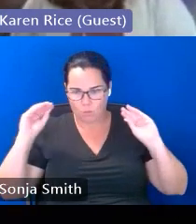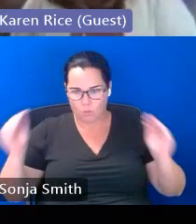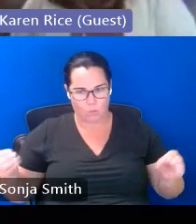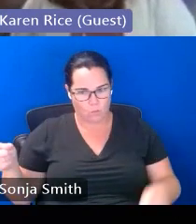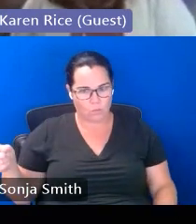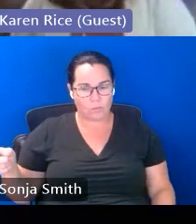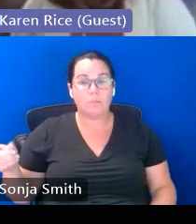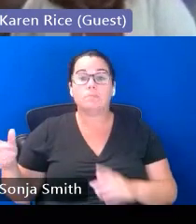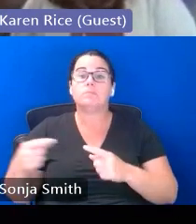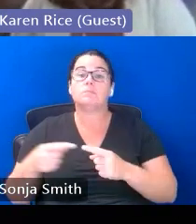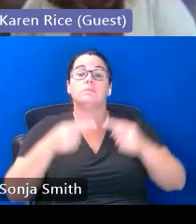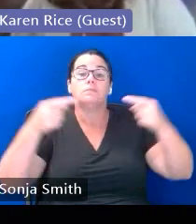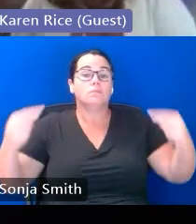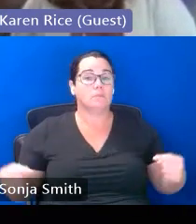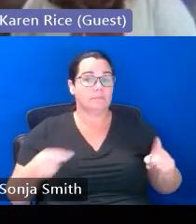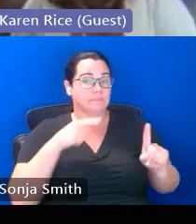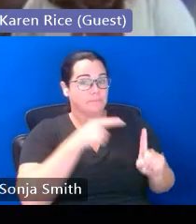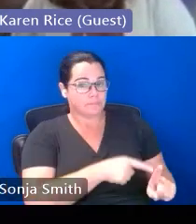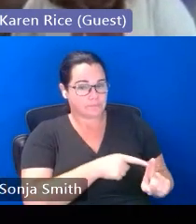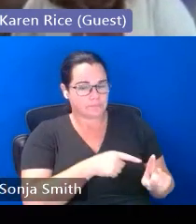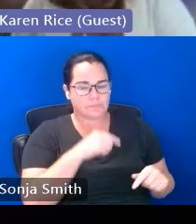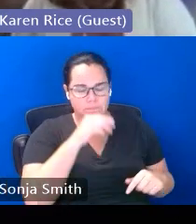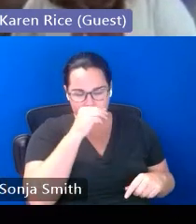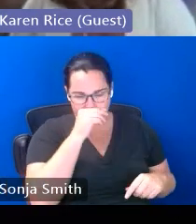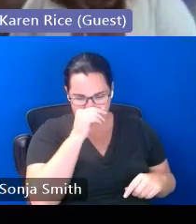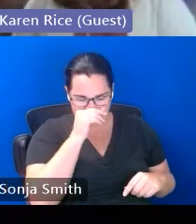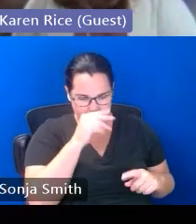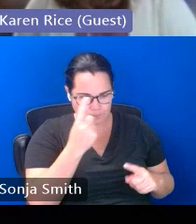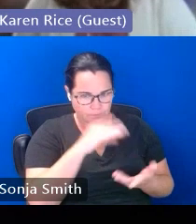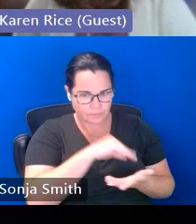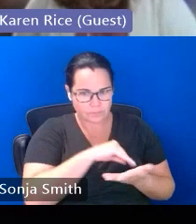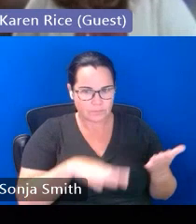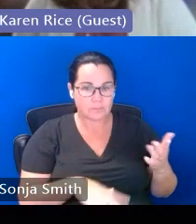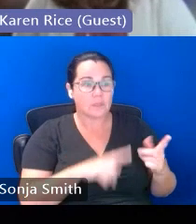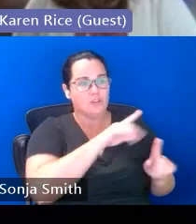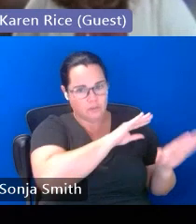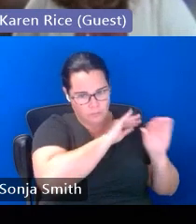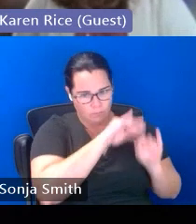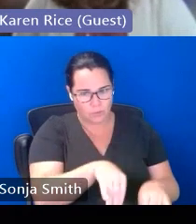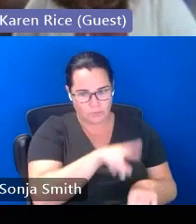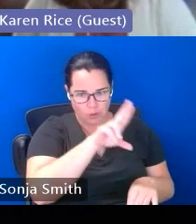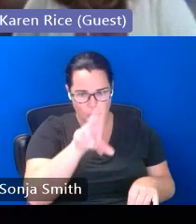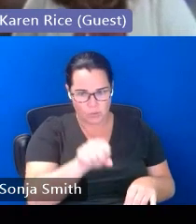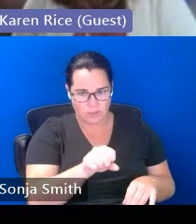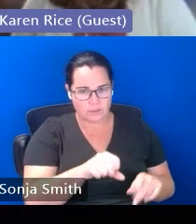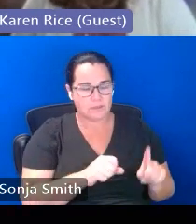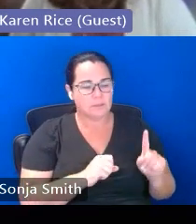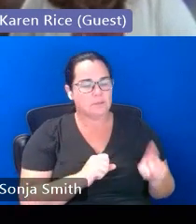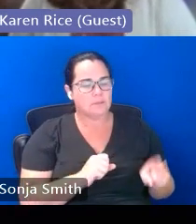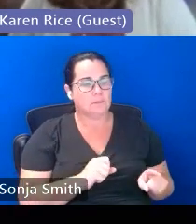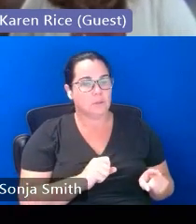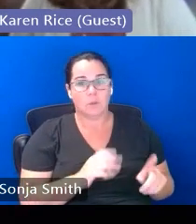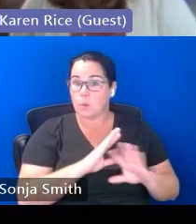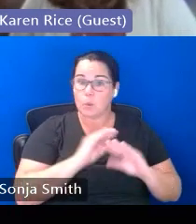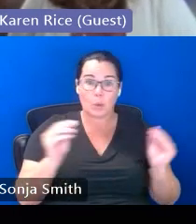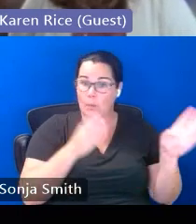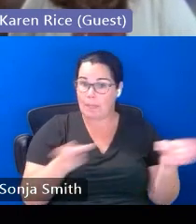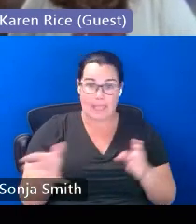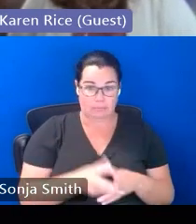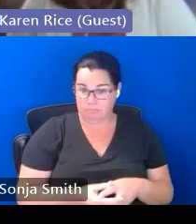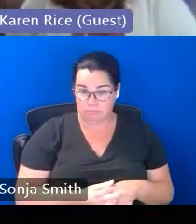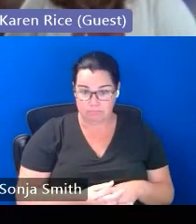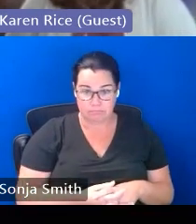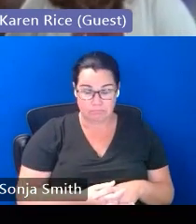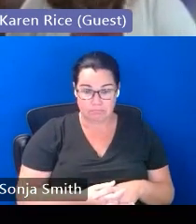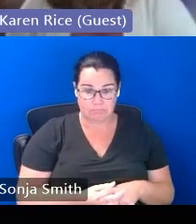hand i had a student who she came to the us and they didn't have a plan they